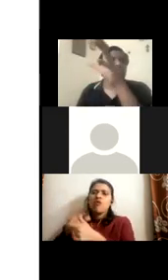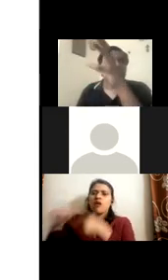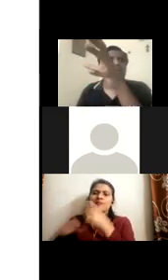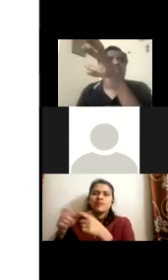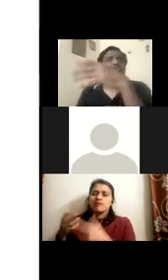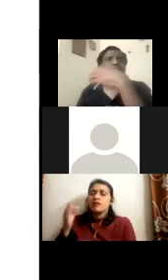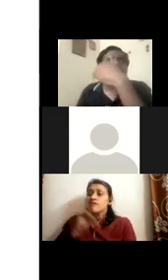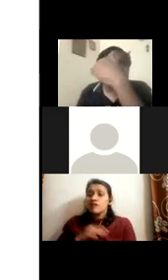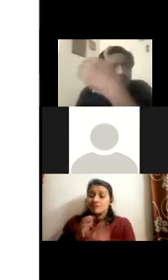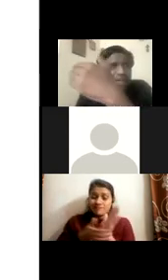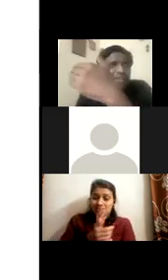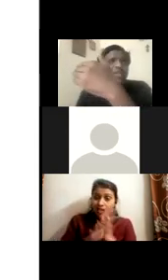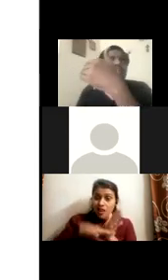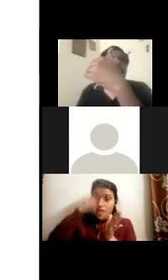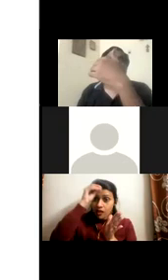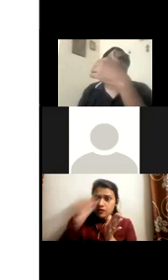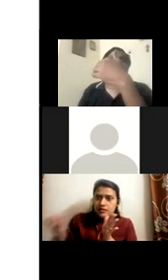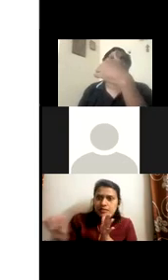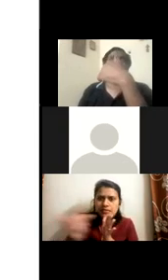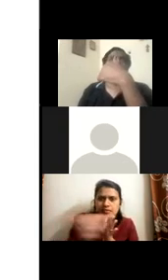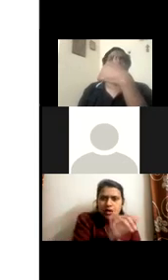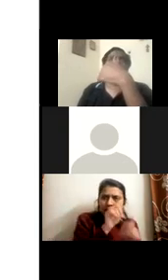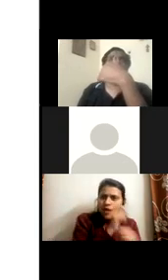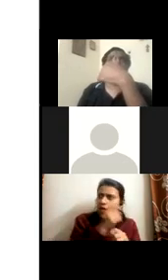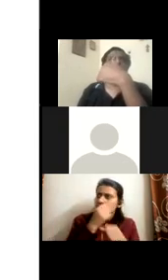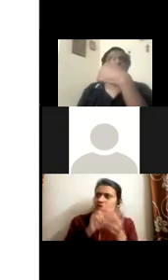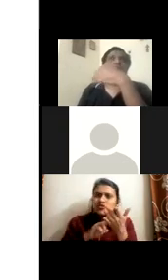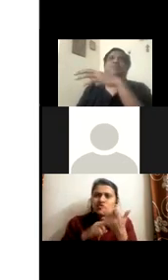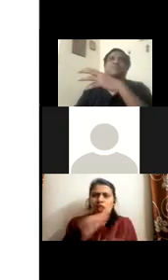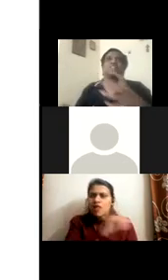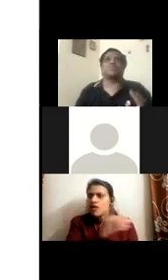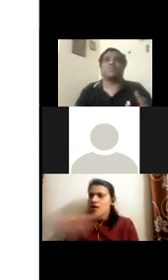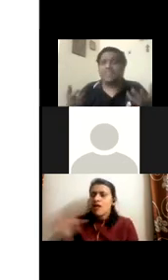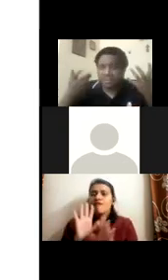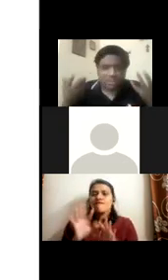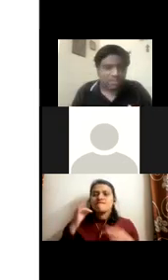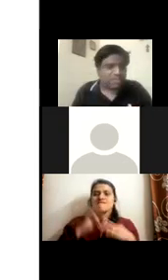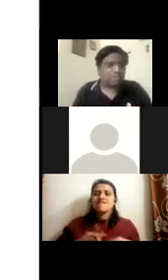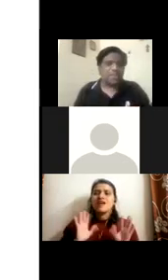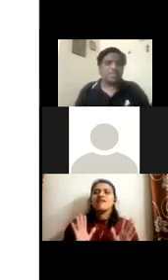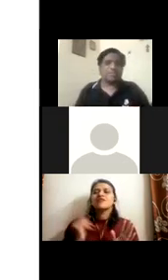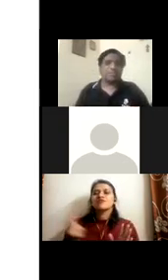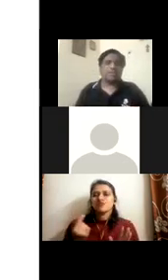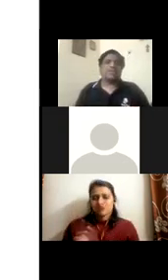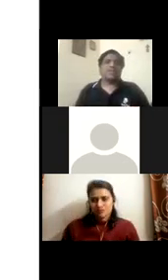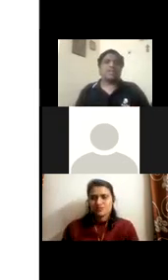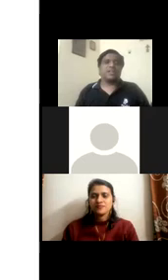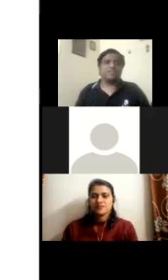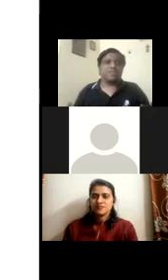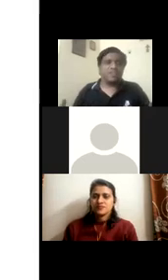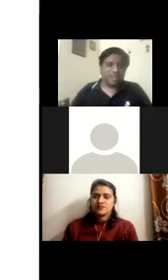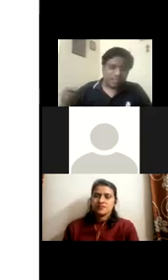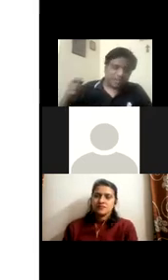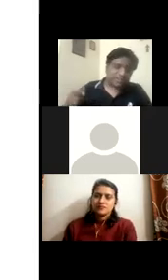skill. So the skill has to be, uh, skill has to be, uh, I mean, for example, you take a very, very simple example, uh,